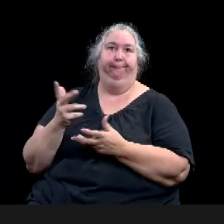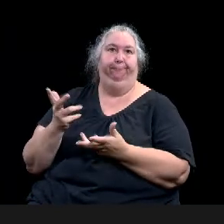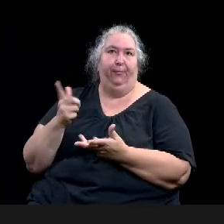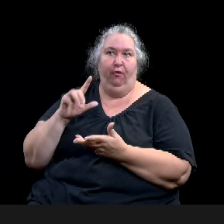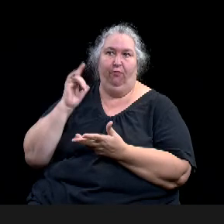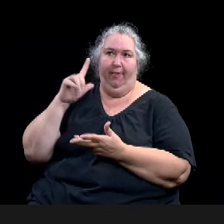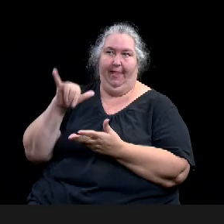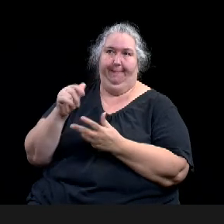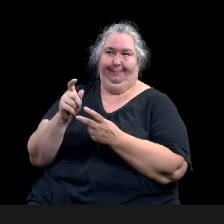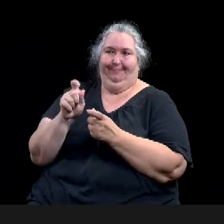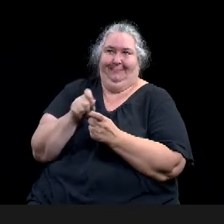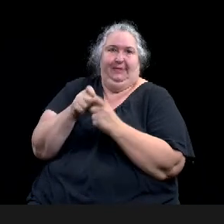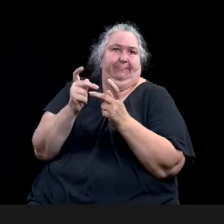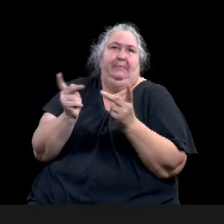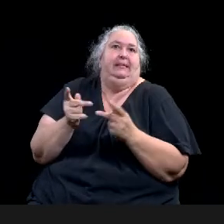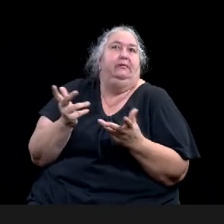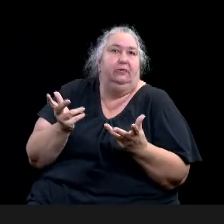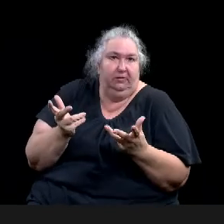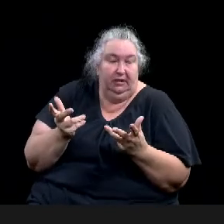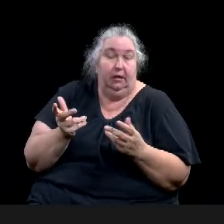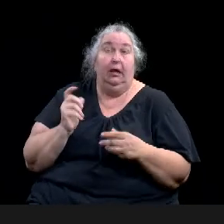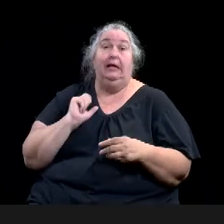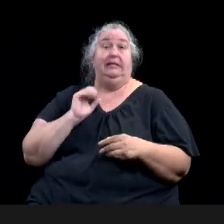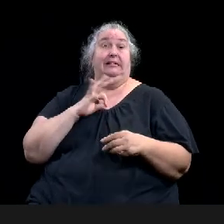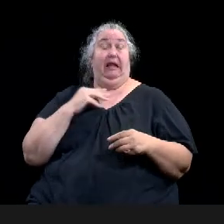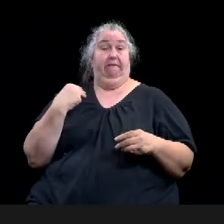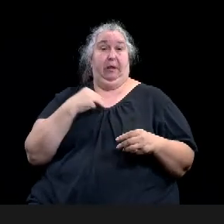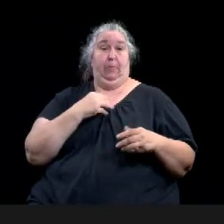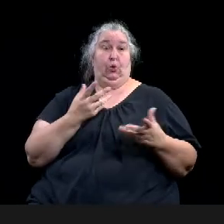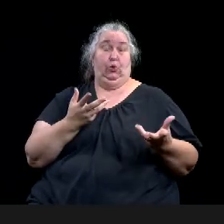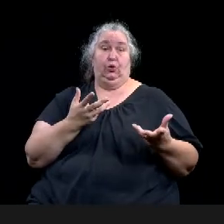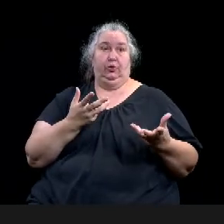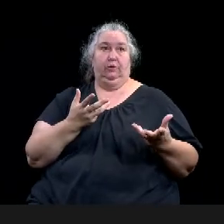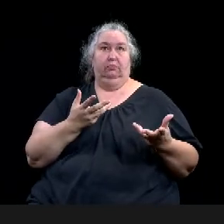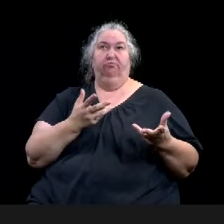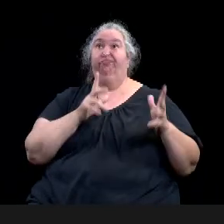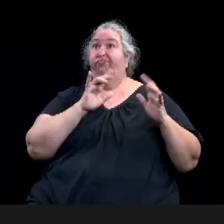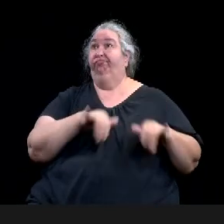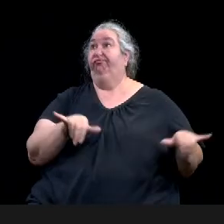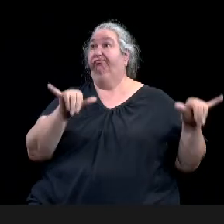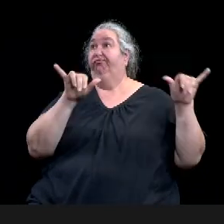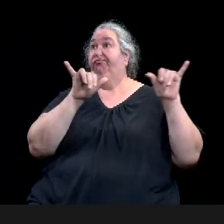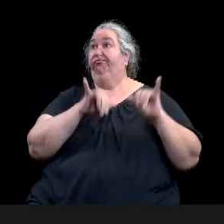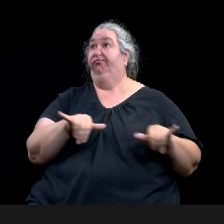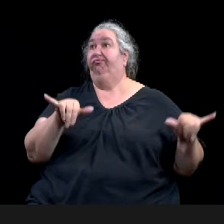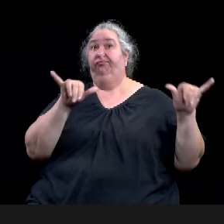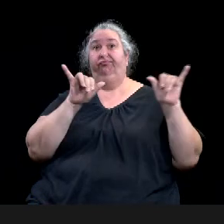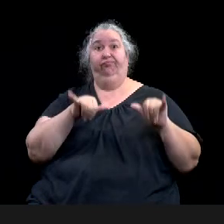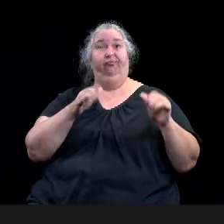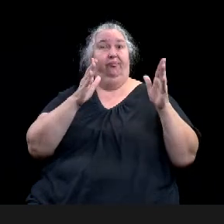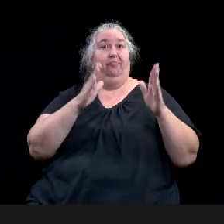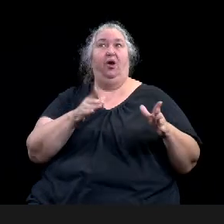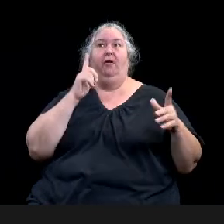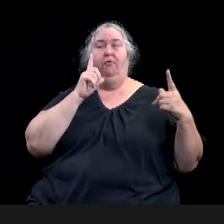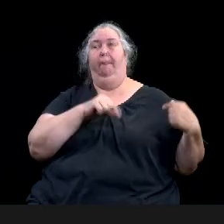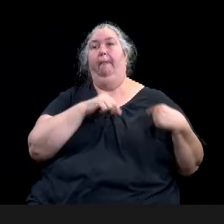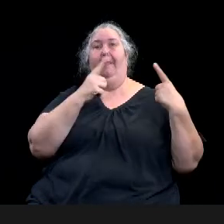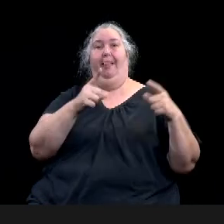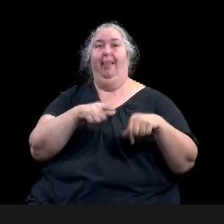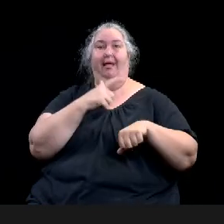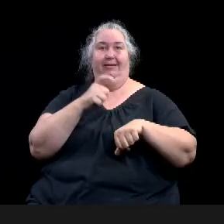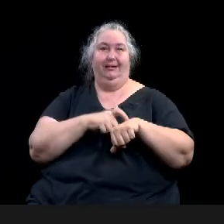but attendance and programs have increased. Uh, there is a drastic need for an exhibit manager, uh,